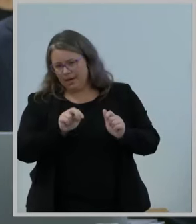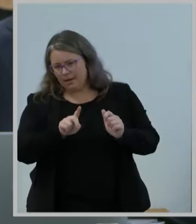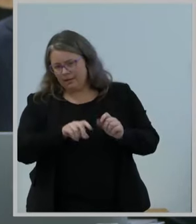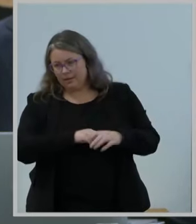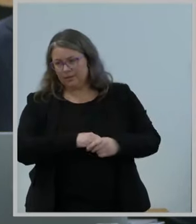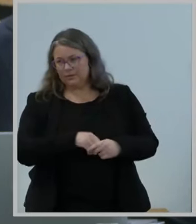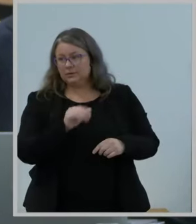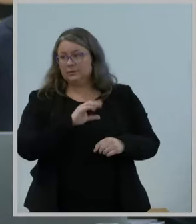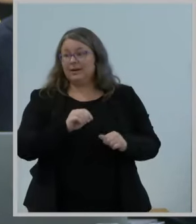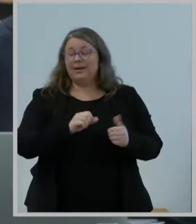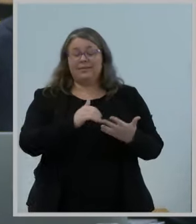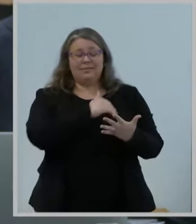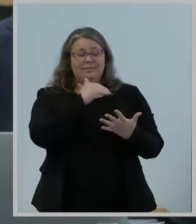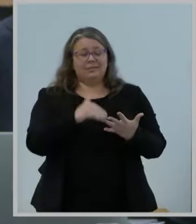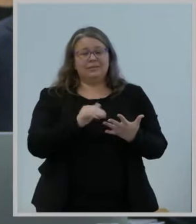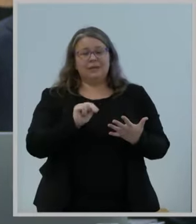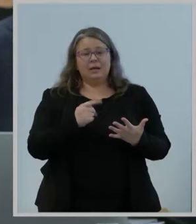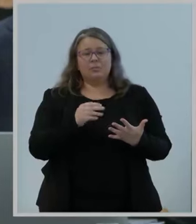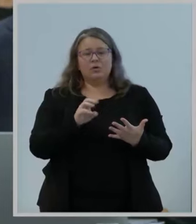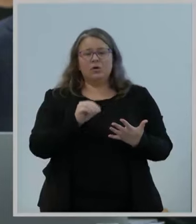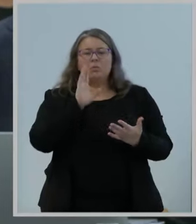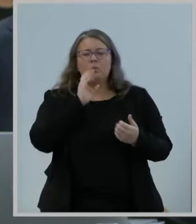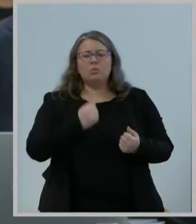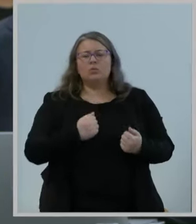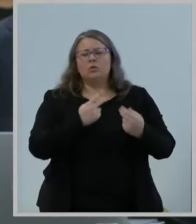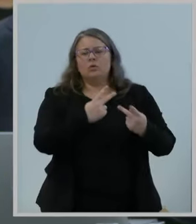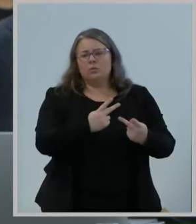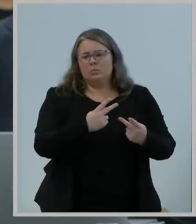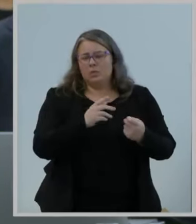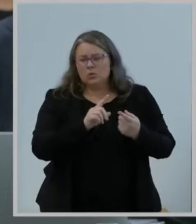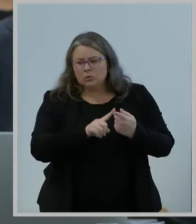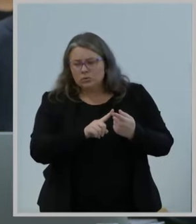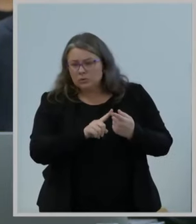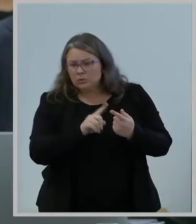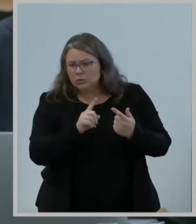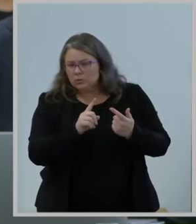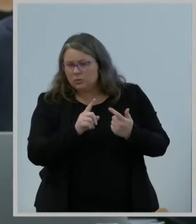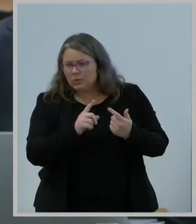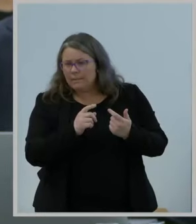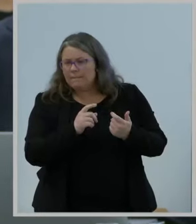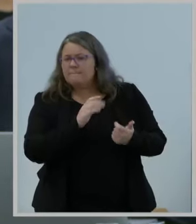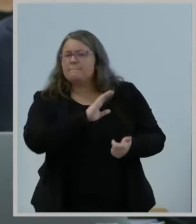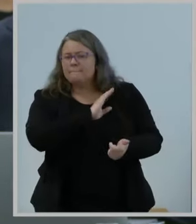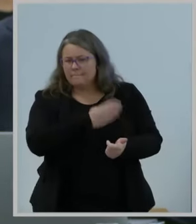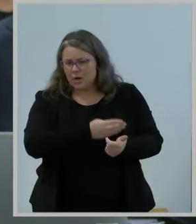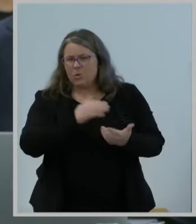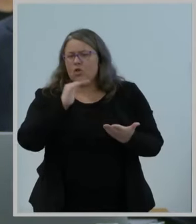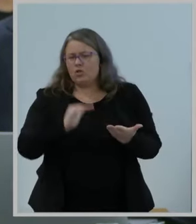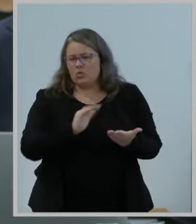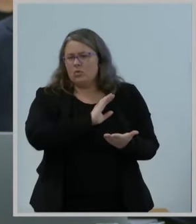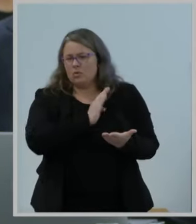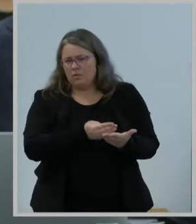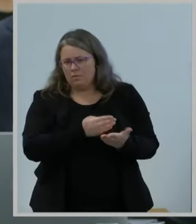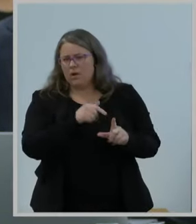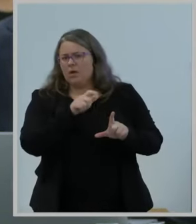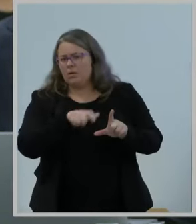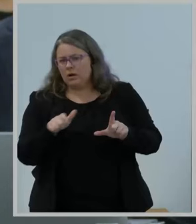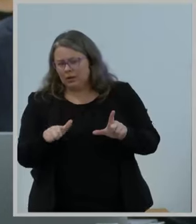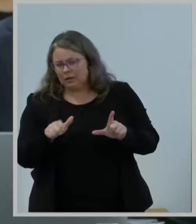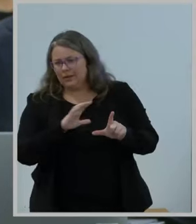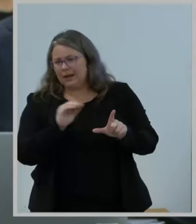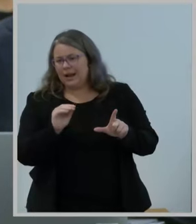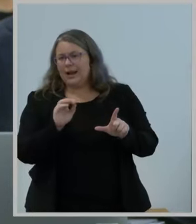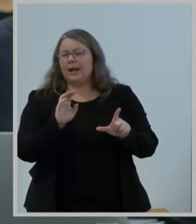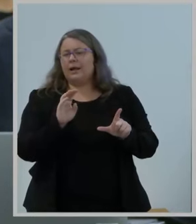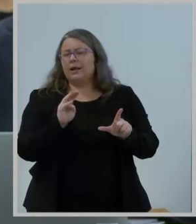very low power device operations to the remainder of the band and a memorandum opinion order that would address